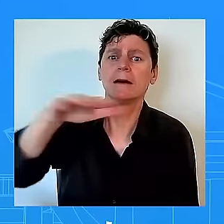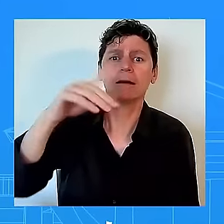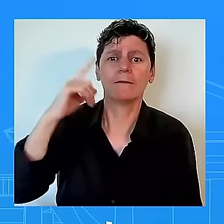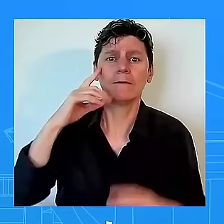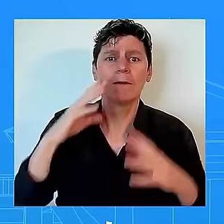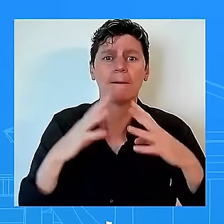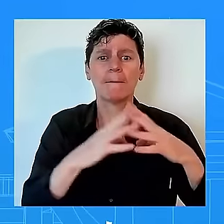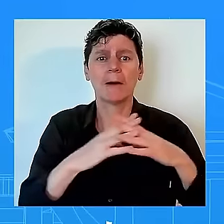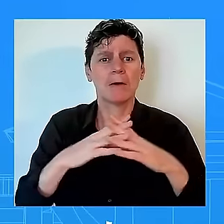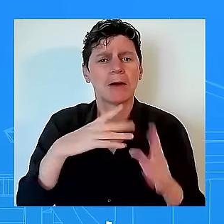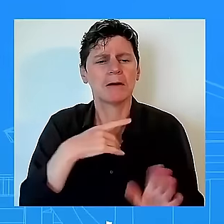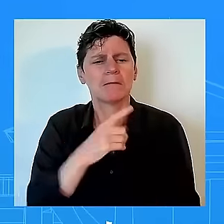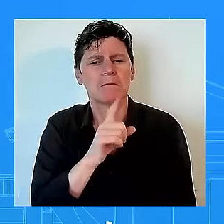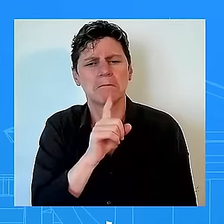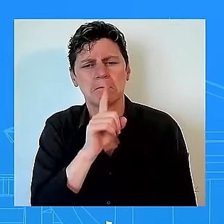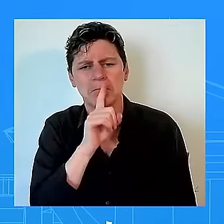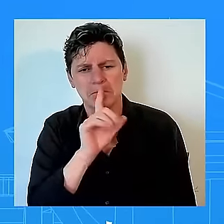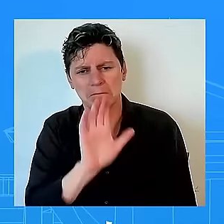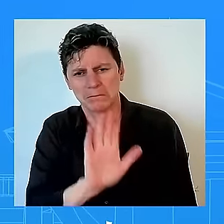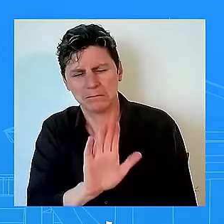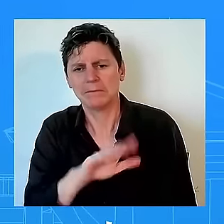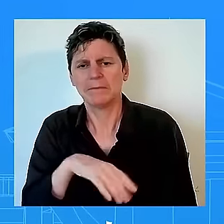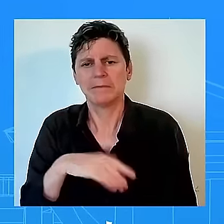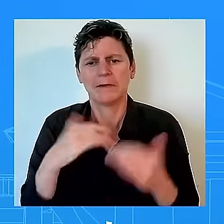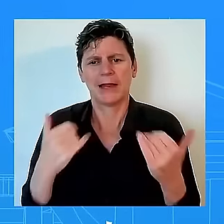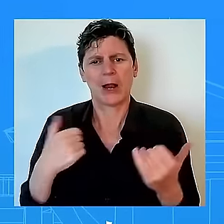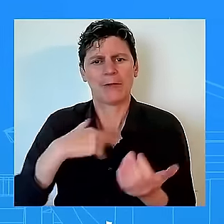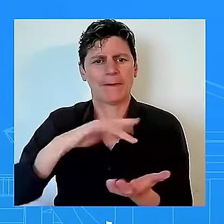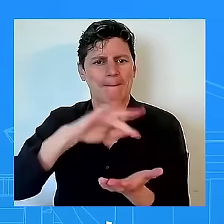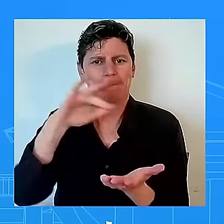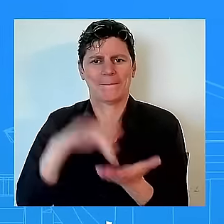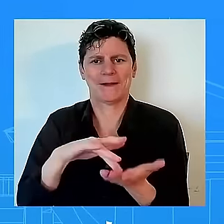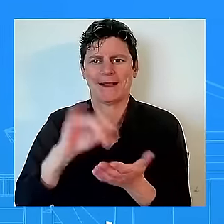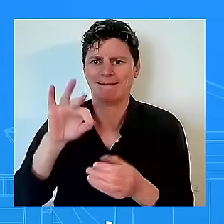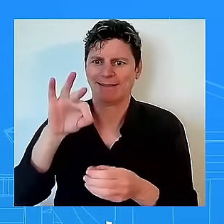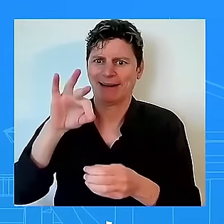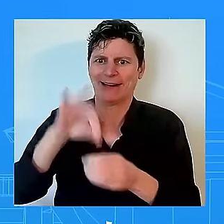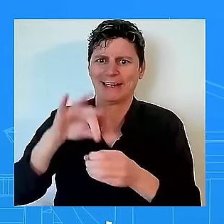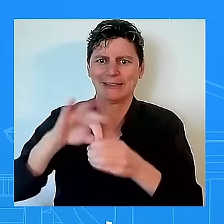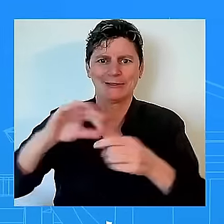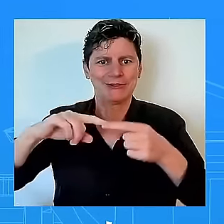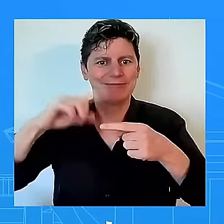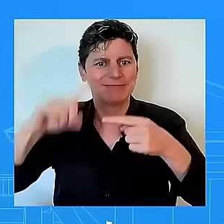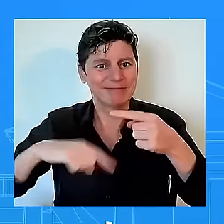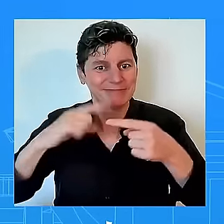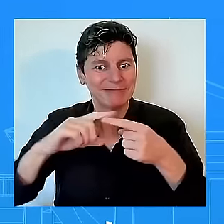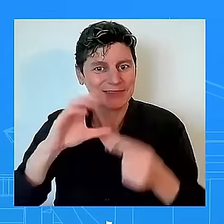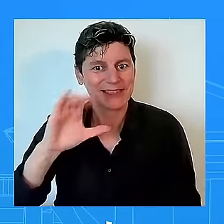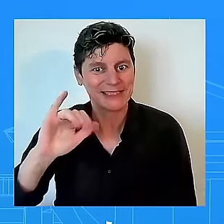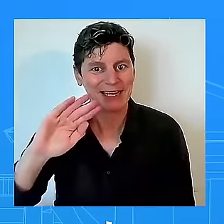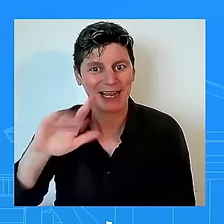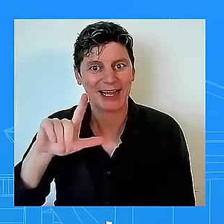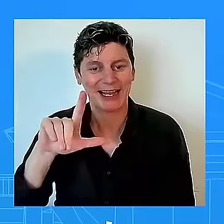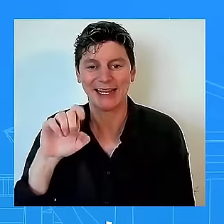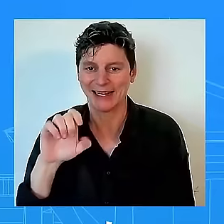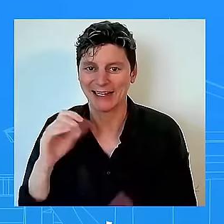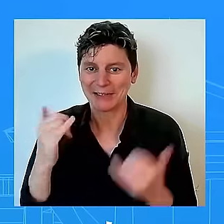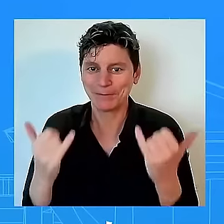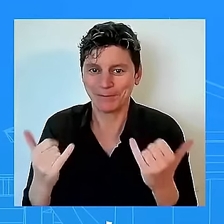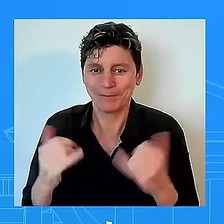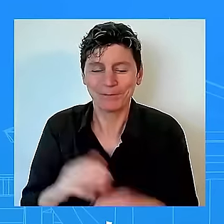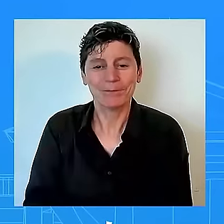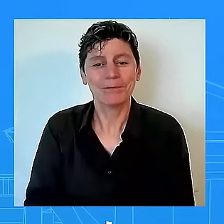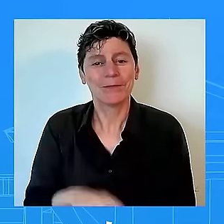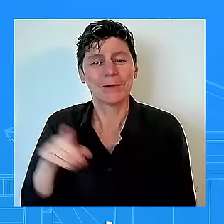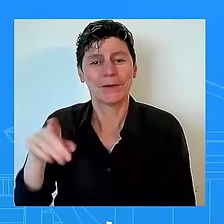of a of an election cycle uh but vote voting as you know is a sacred right uh